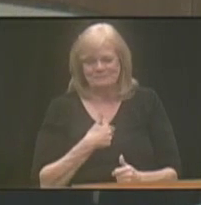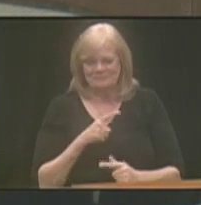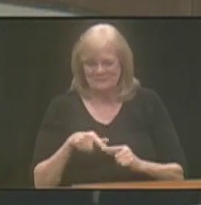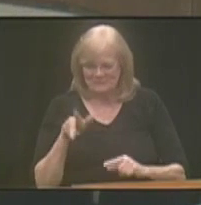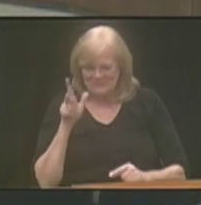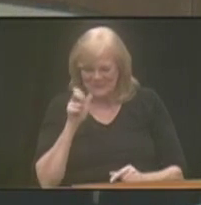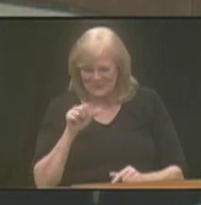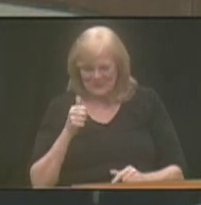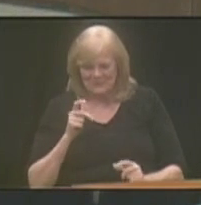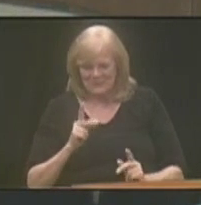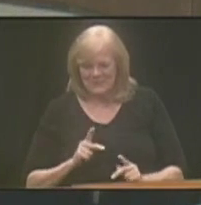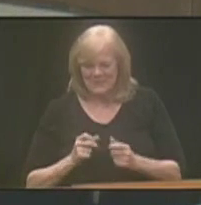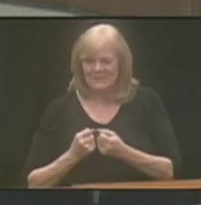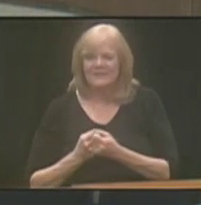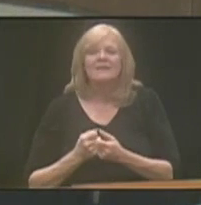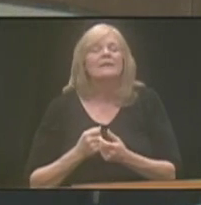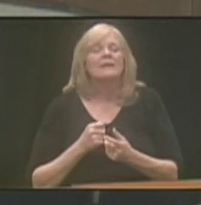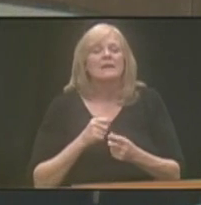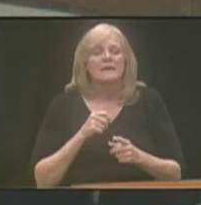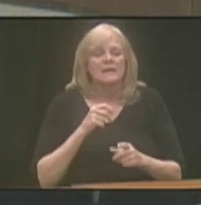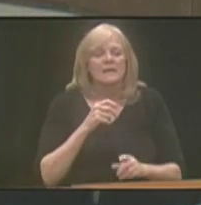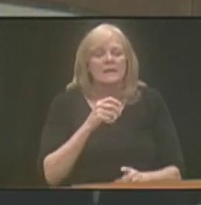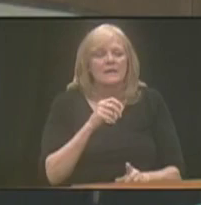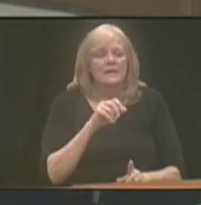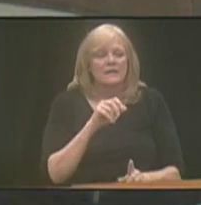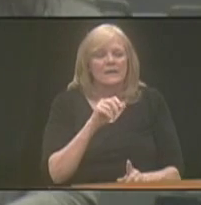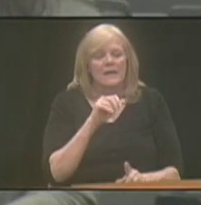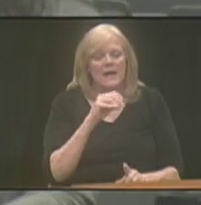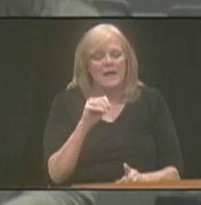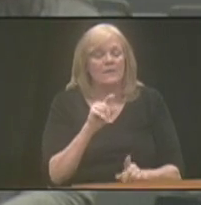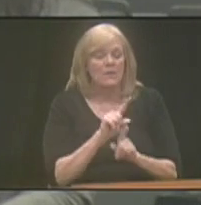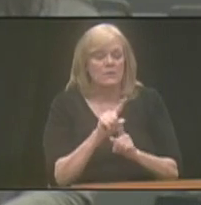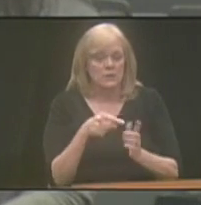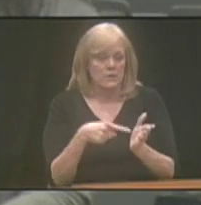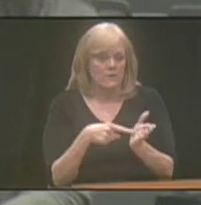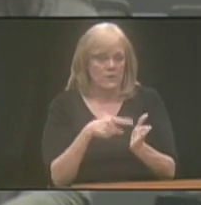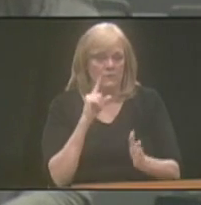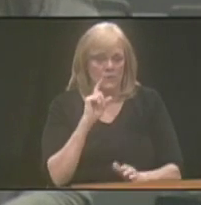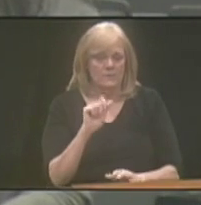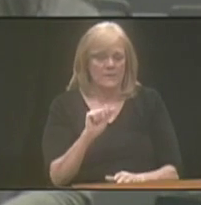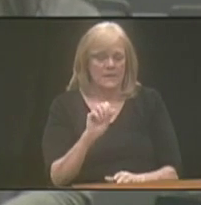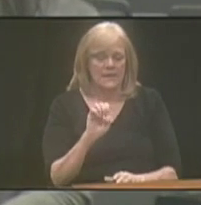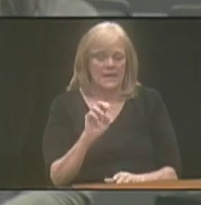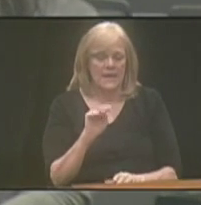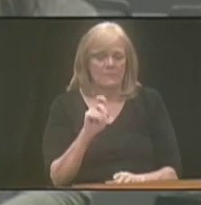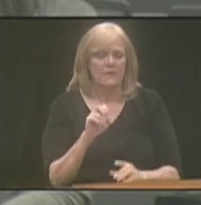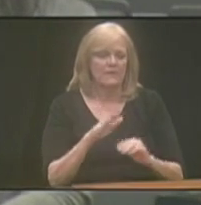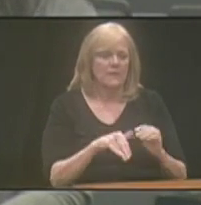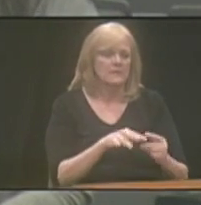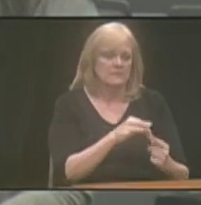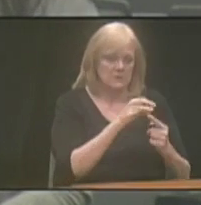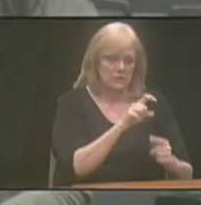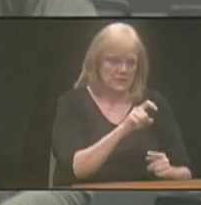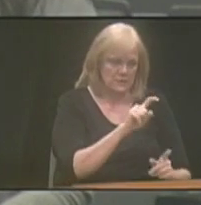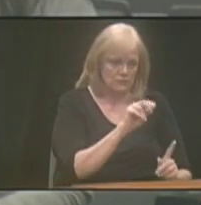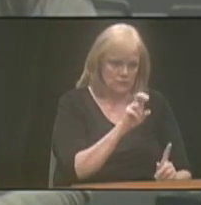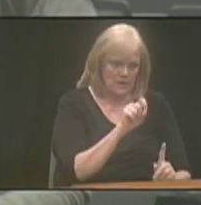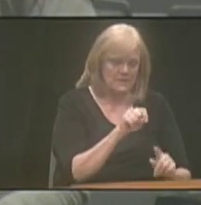Right, and there's certainly then the affordability of the Enable account versus a special needs trust.